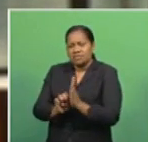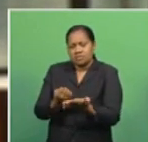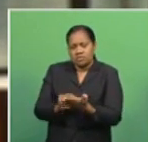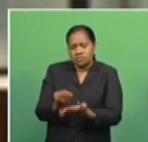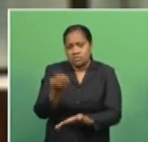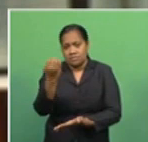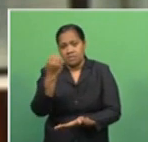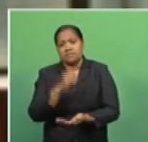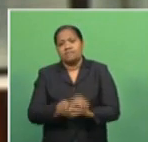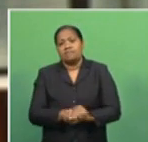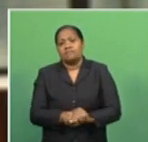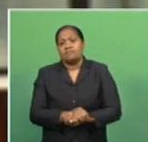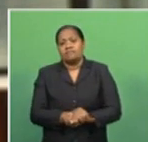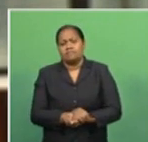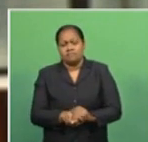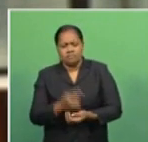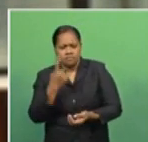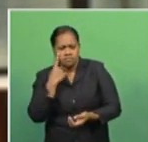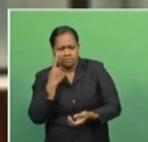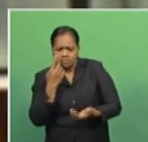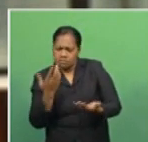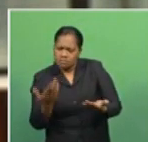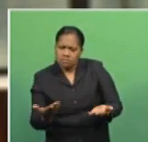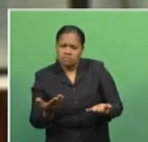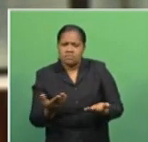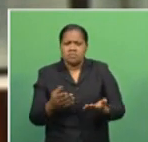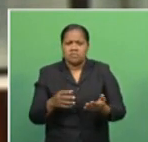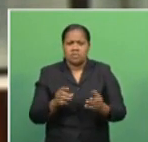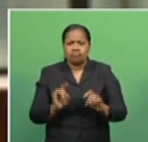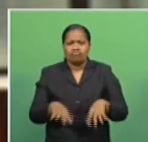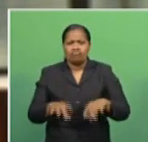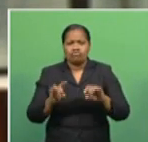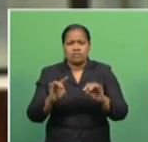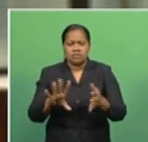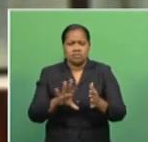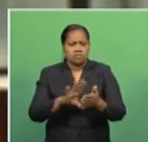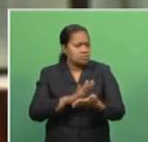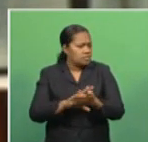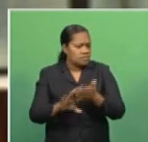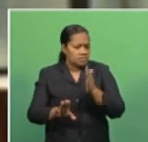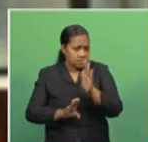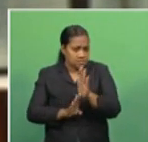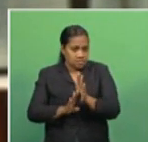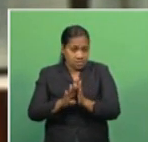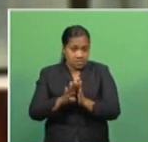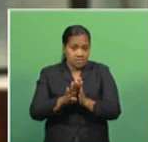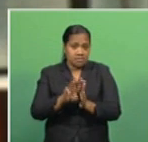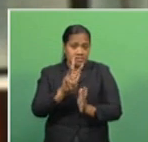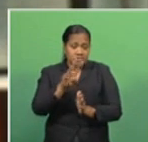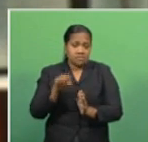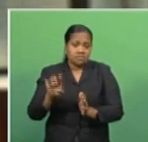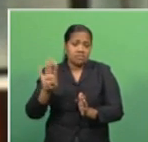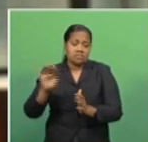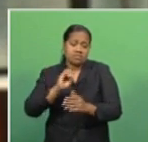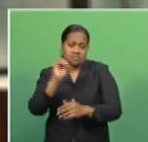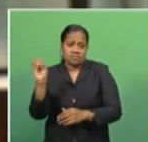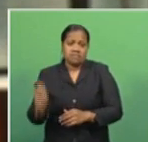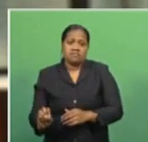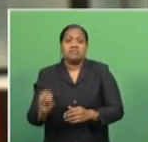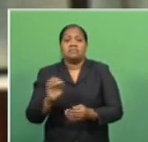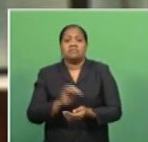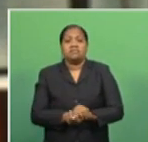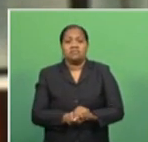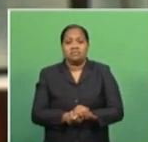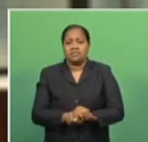the Aussie has soared. The risk-sensitive Aussie dollar rose 0.4% to track towards a six-straight session of gains